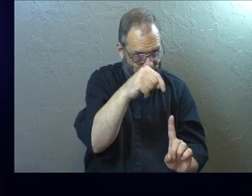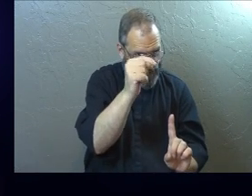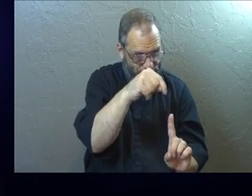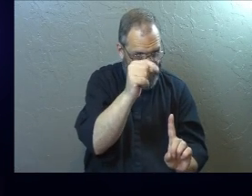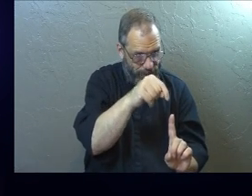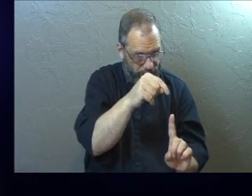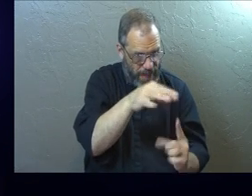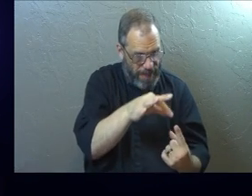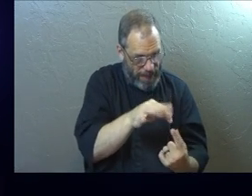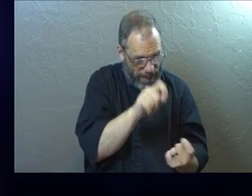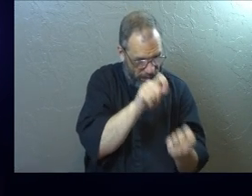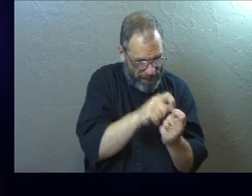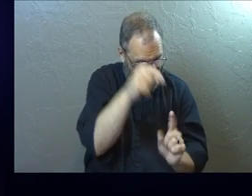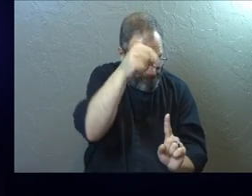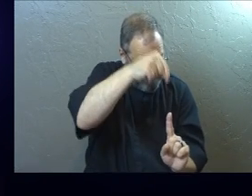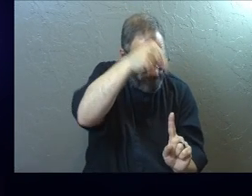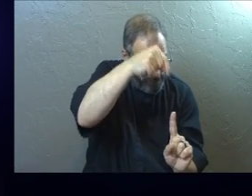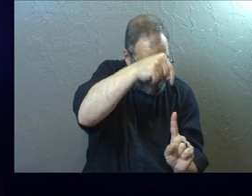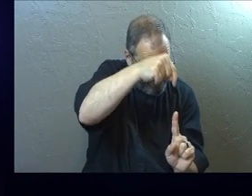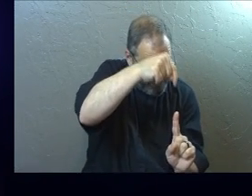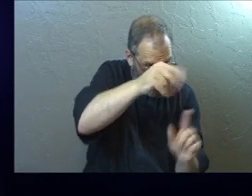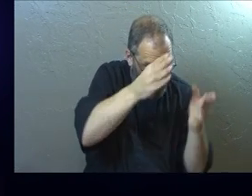A very specific person.